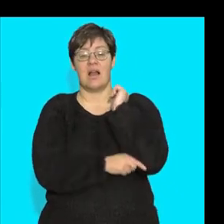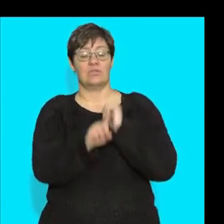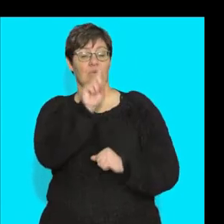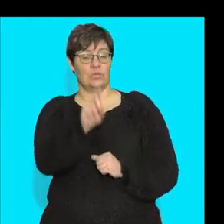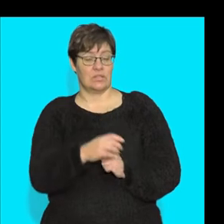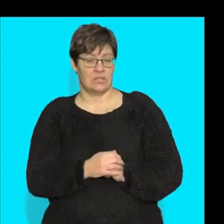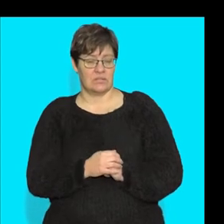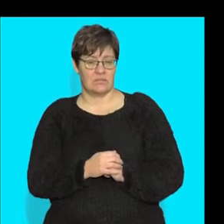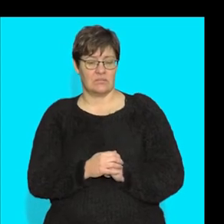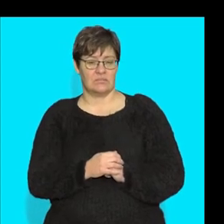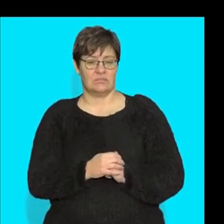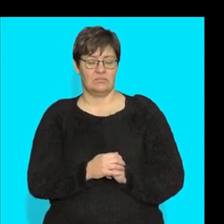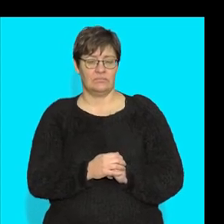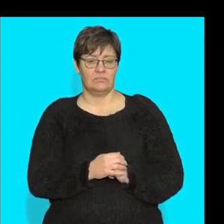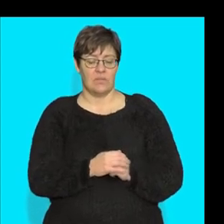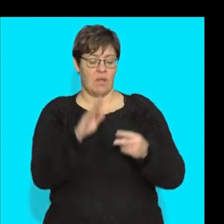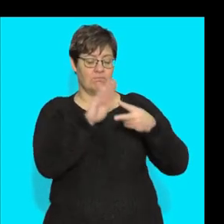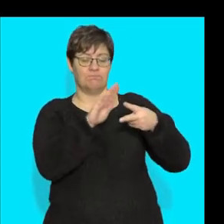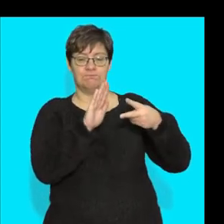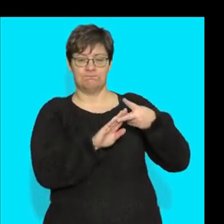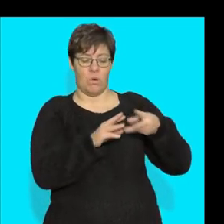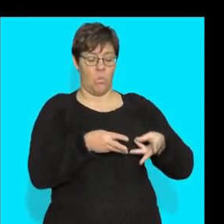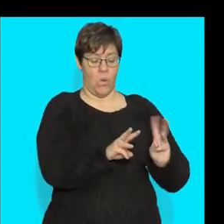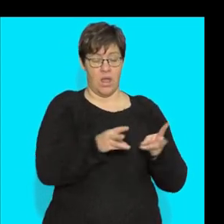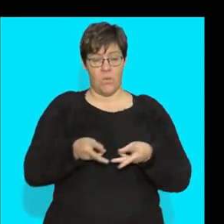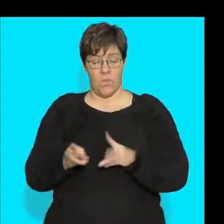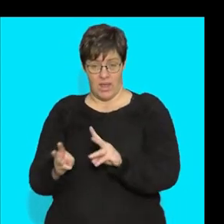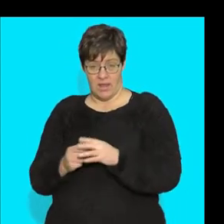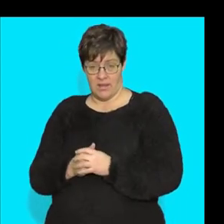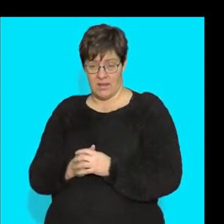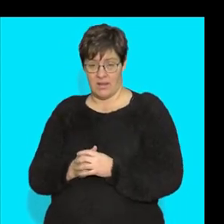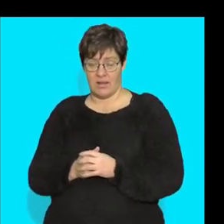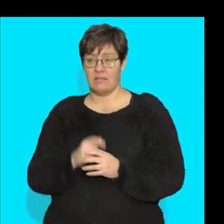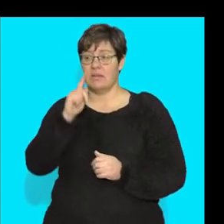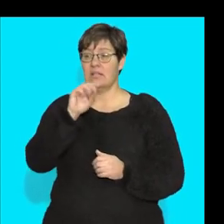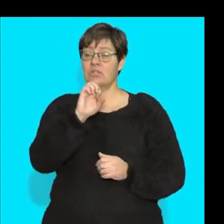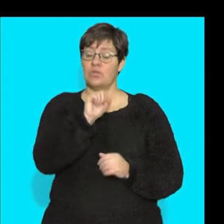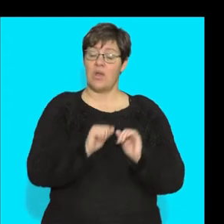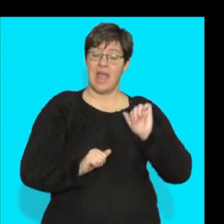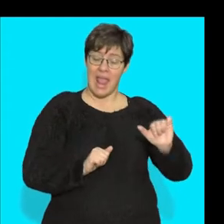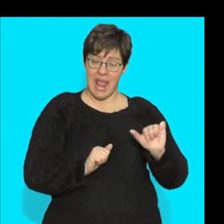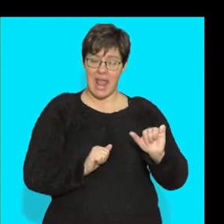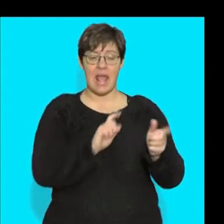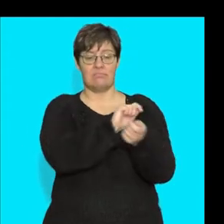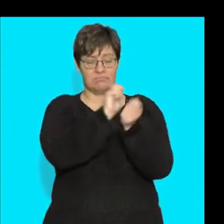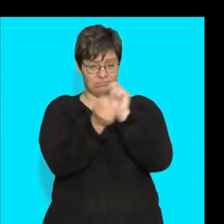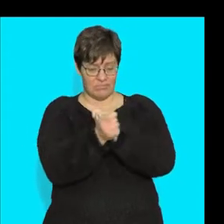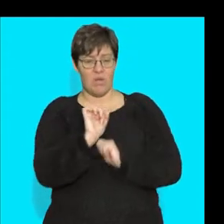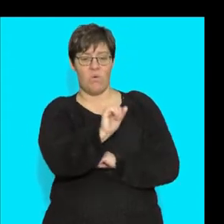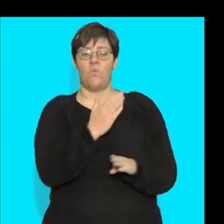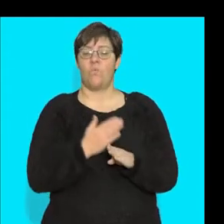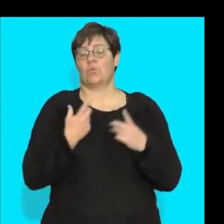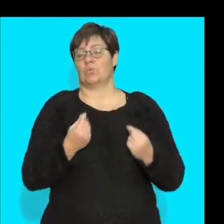question here. State two ways in which tissue A is adapted for its